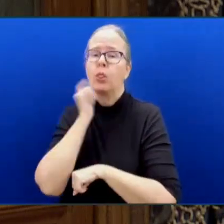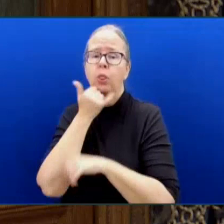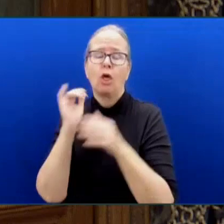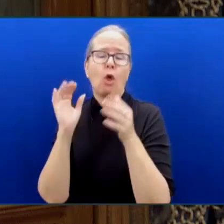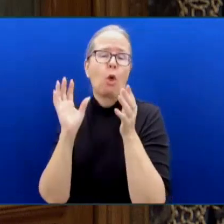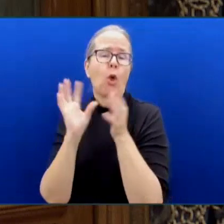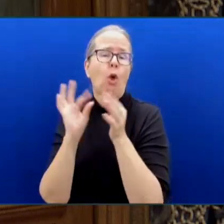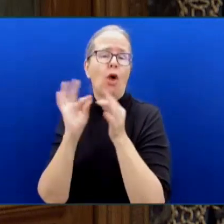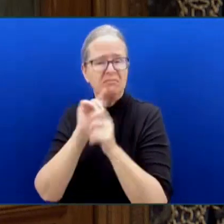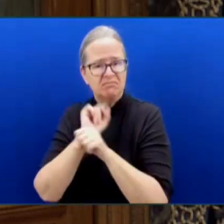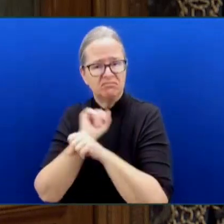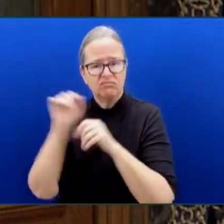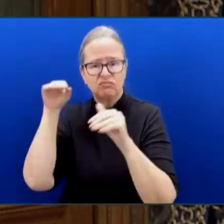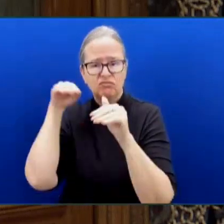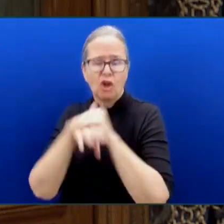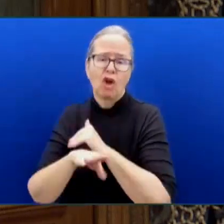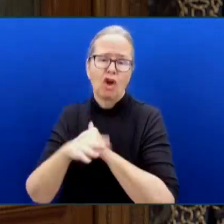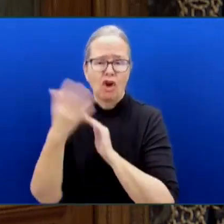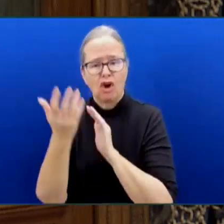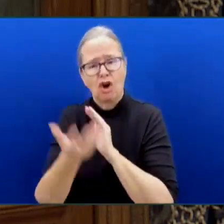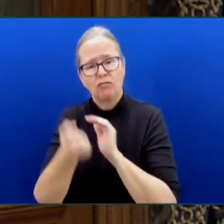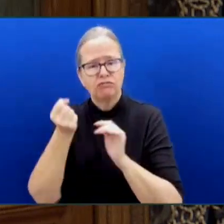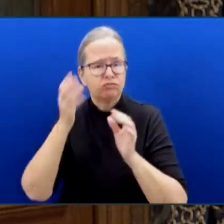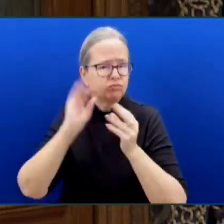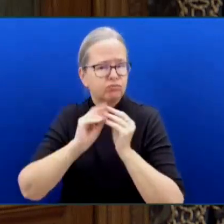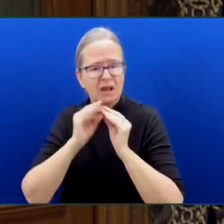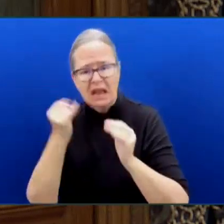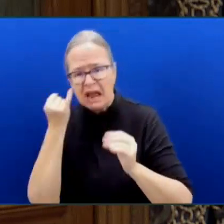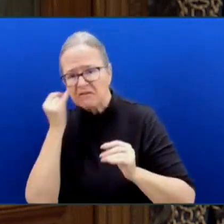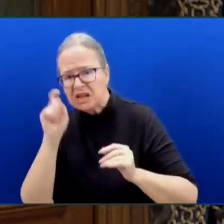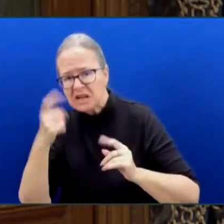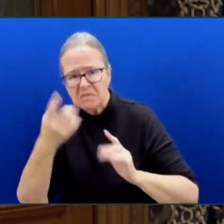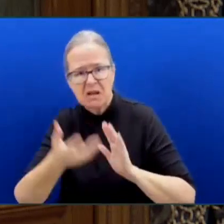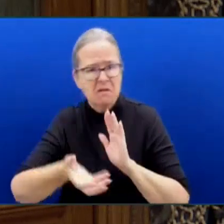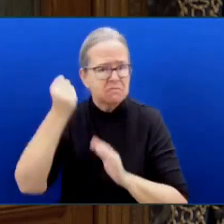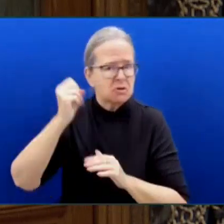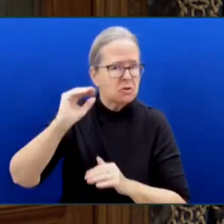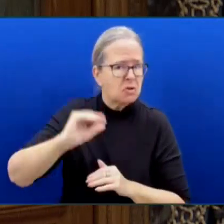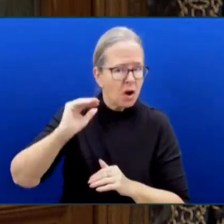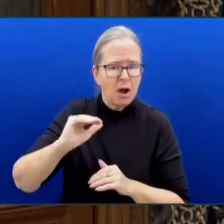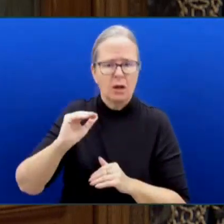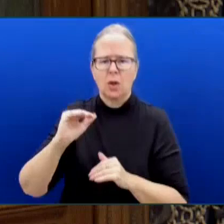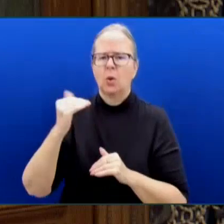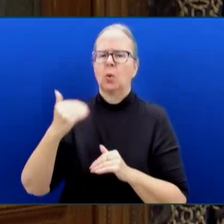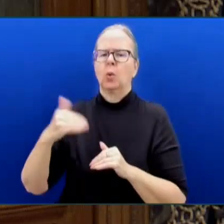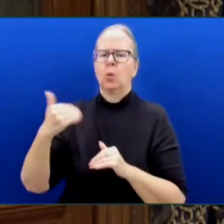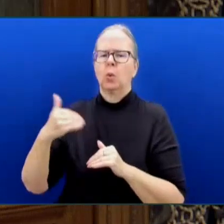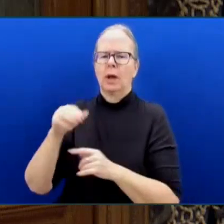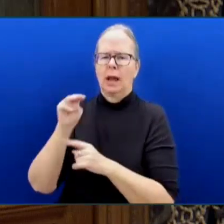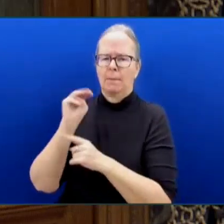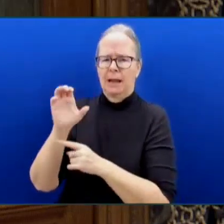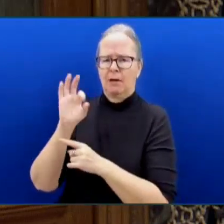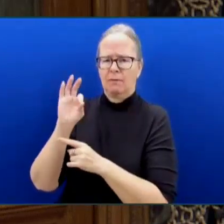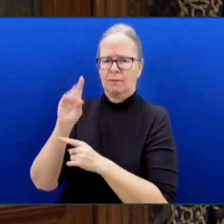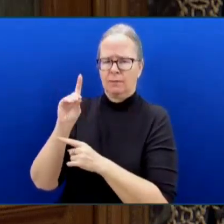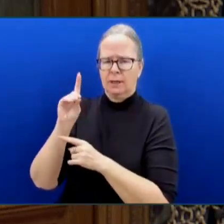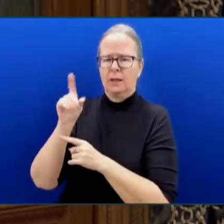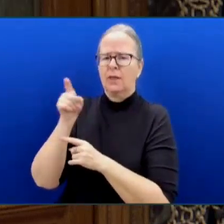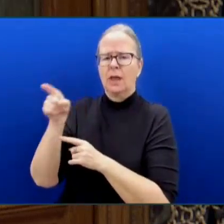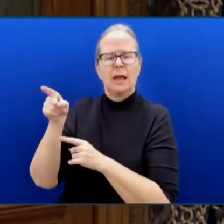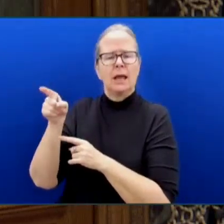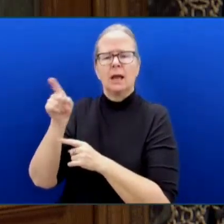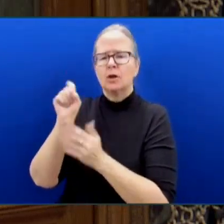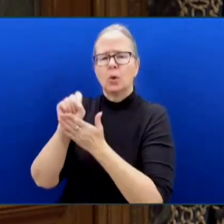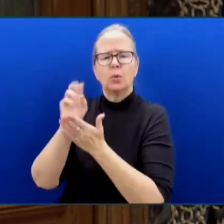BC NDP government doesn't even require the MCFD social workers to be regulated under the College of Social Workers, protecting the